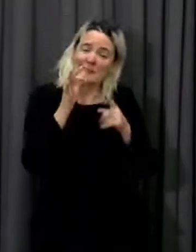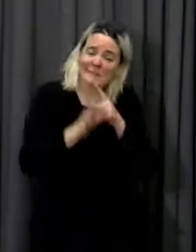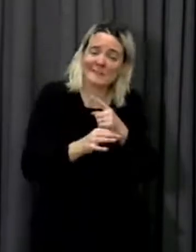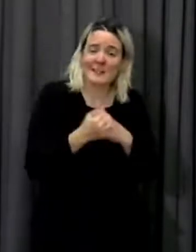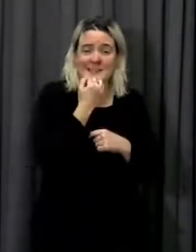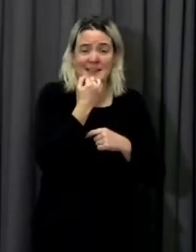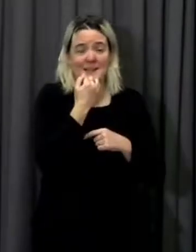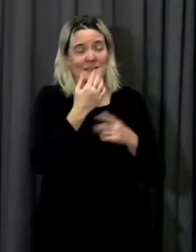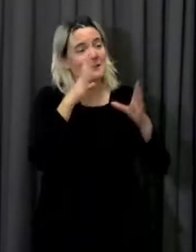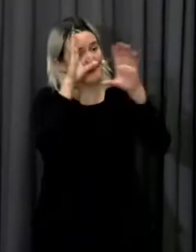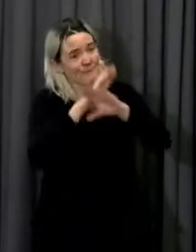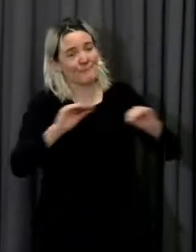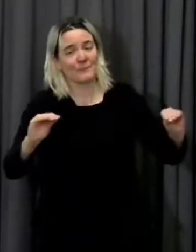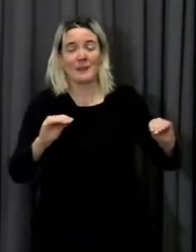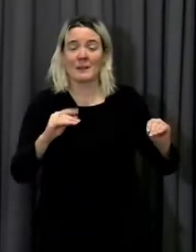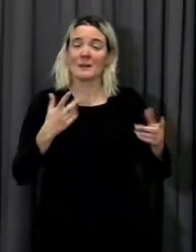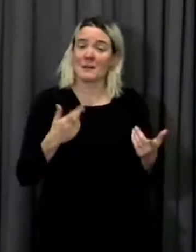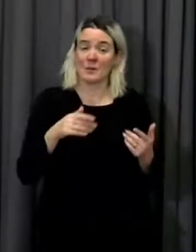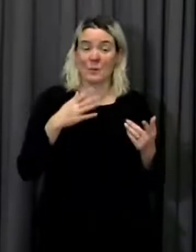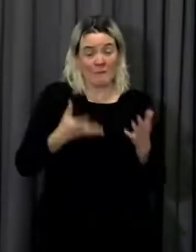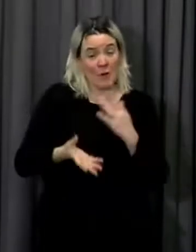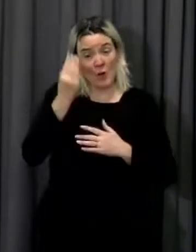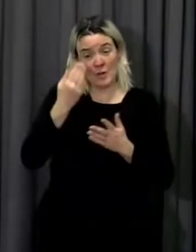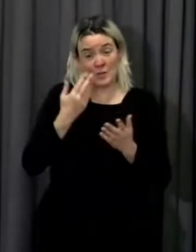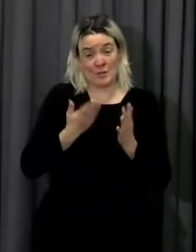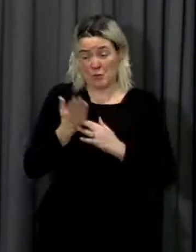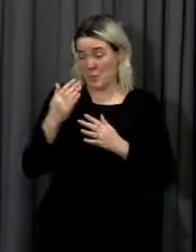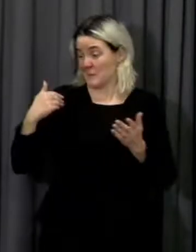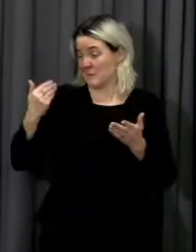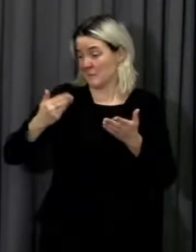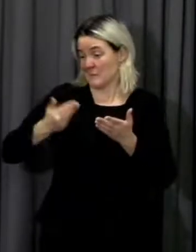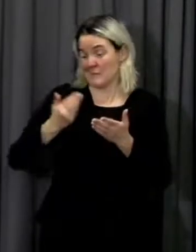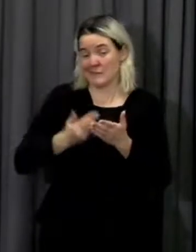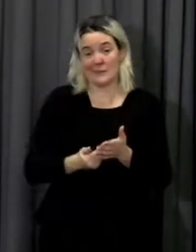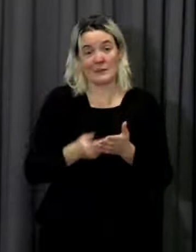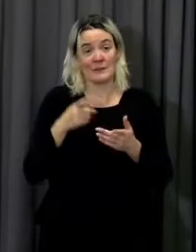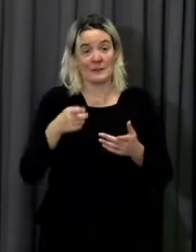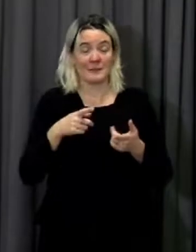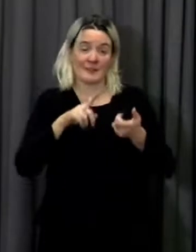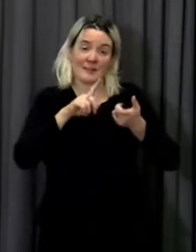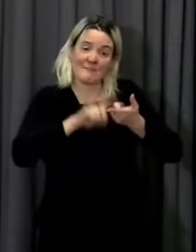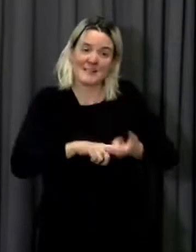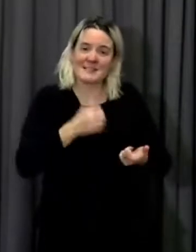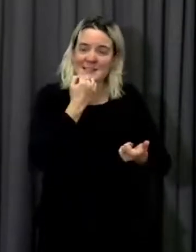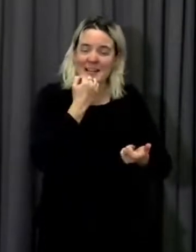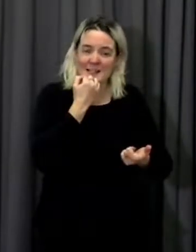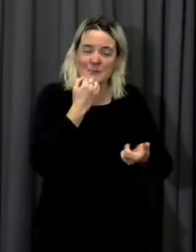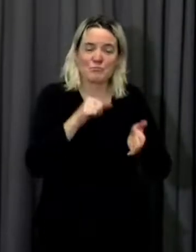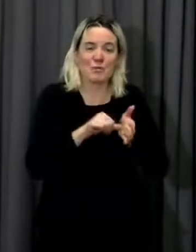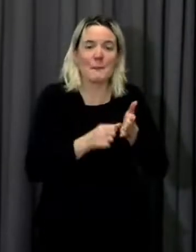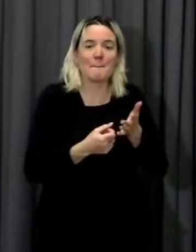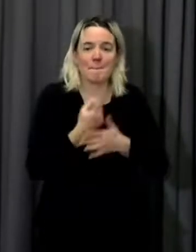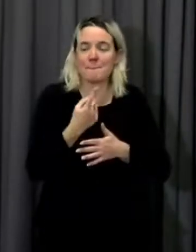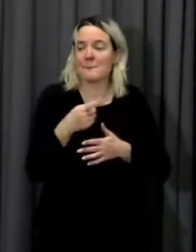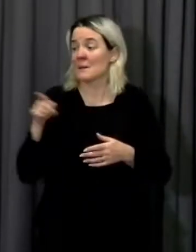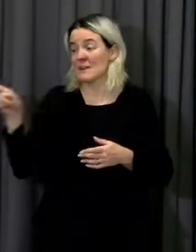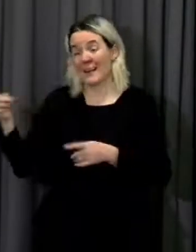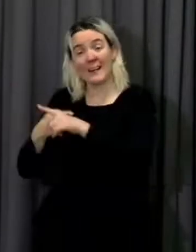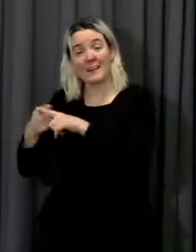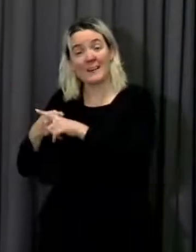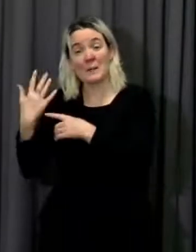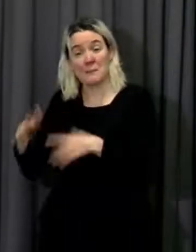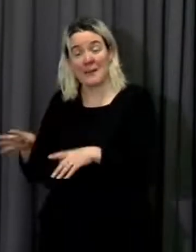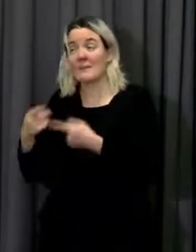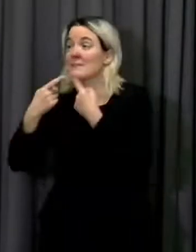of the dangers of setting a date and I think it's been done far more in England than it has been done in Wales where you set a date only